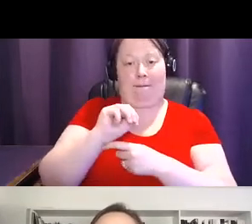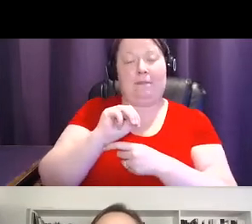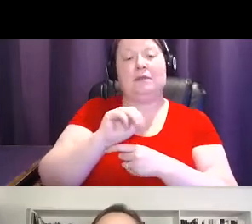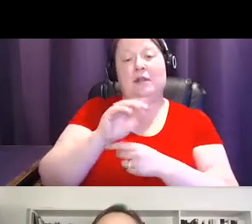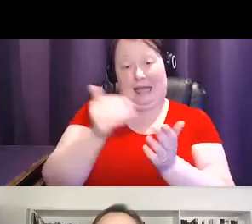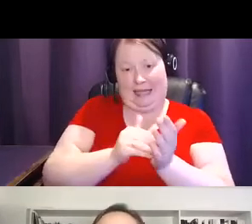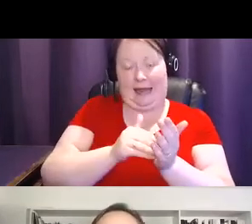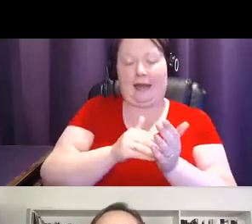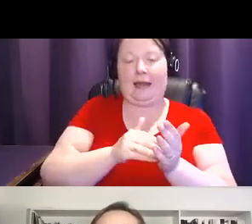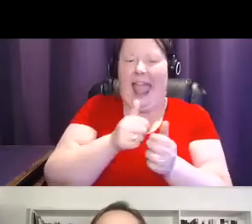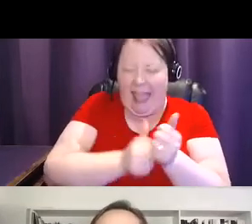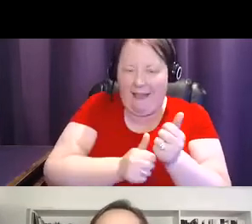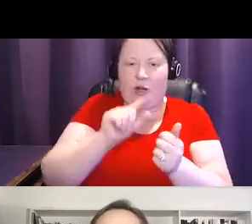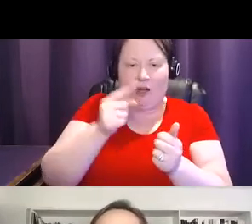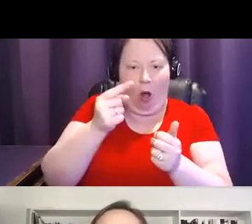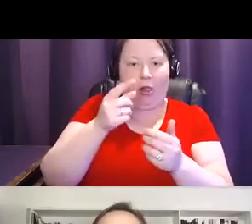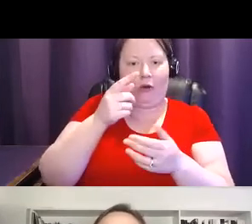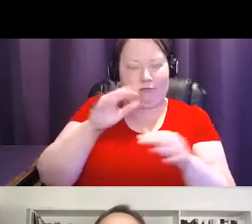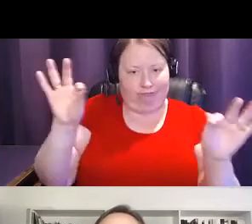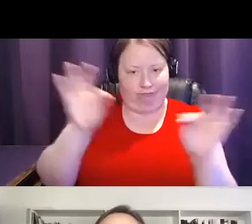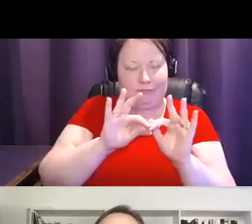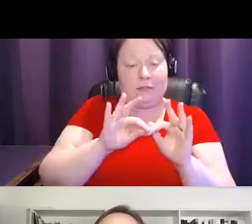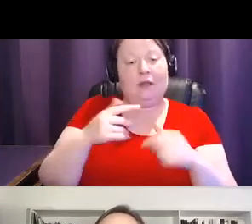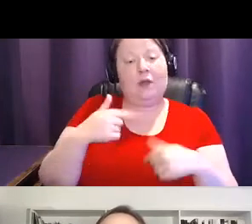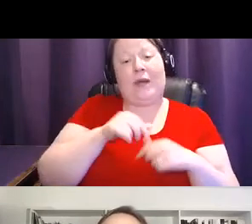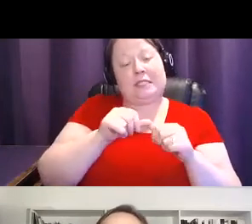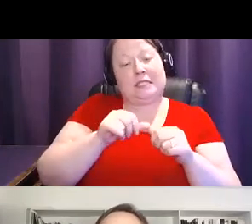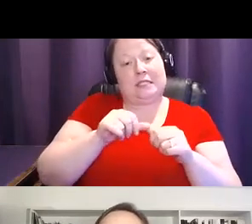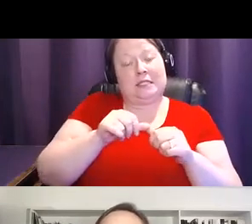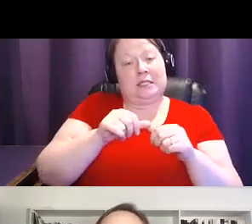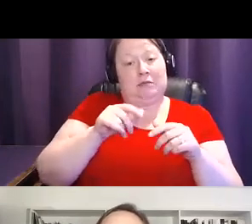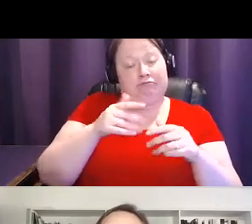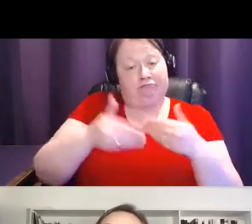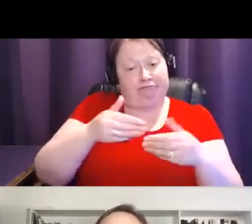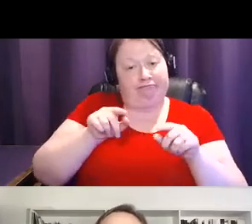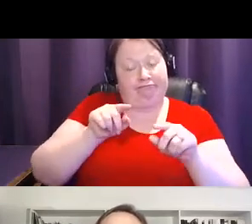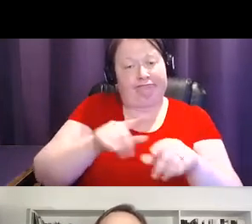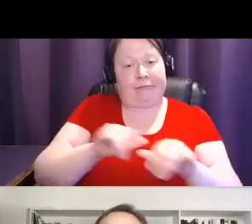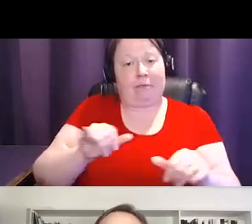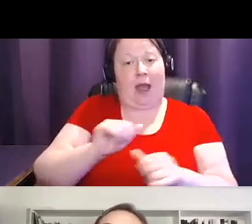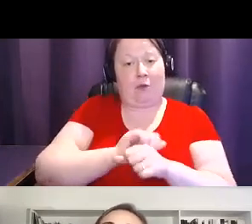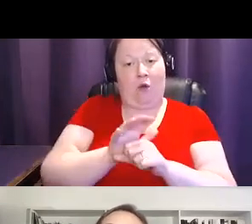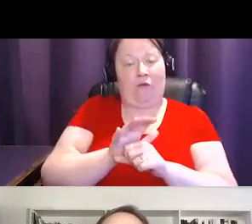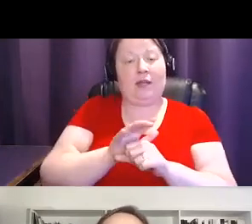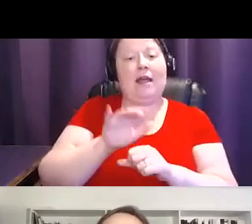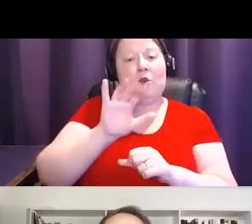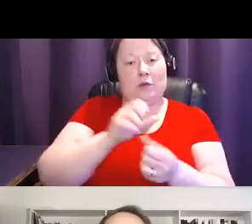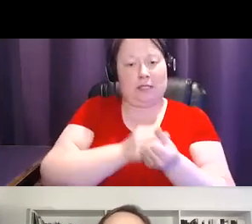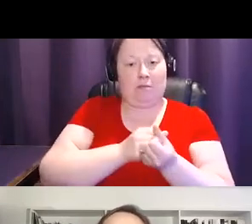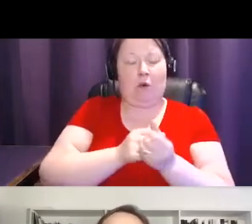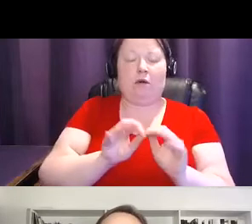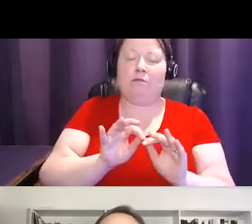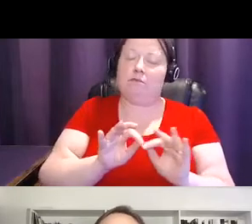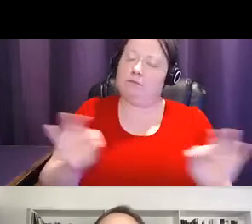As we live longer and longer with COVID, the support for Brem means more and more. Sadly, we are seeing more later stage